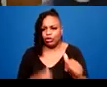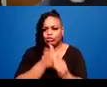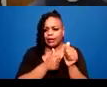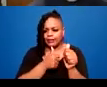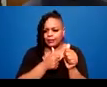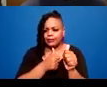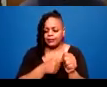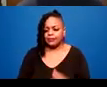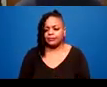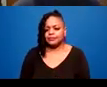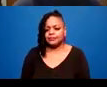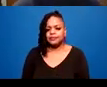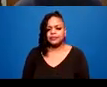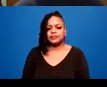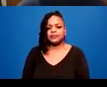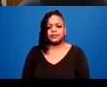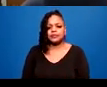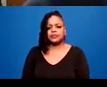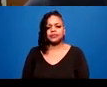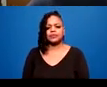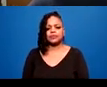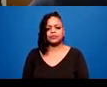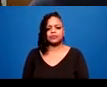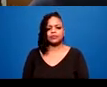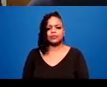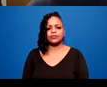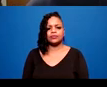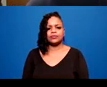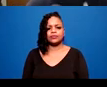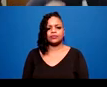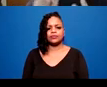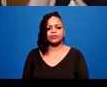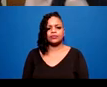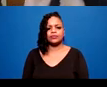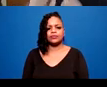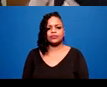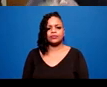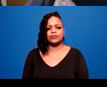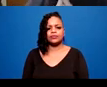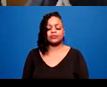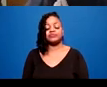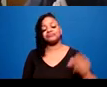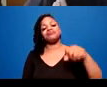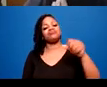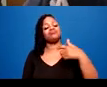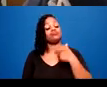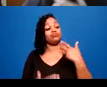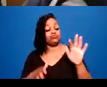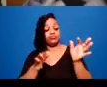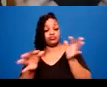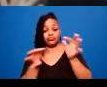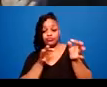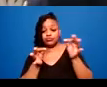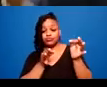So we have established that trauma-informed care is the